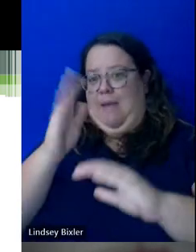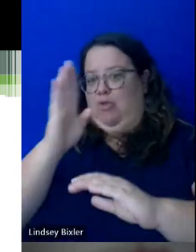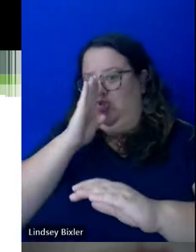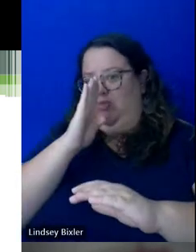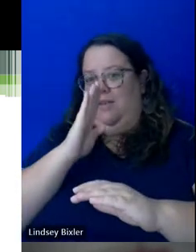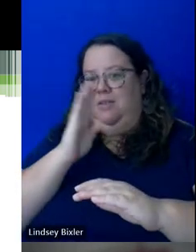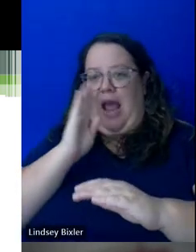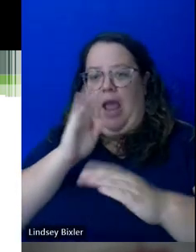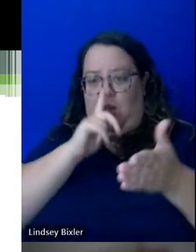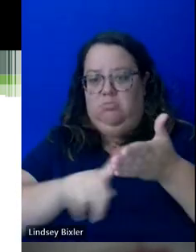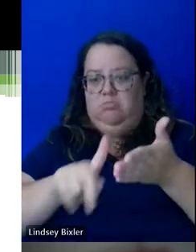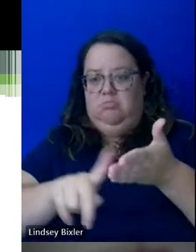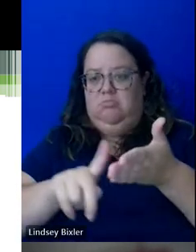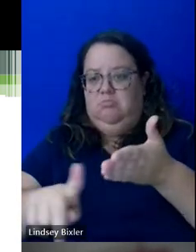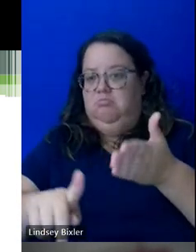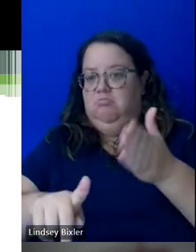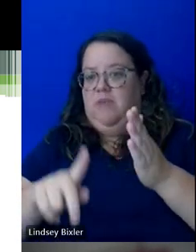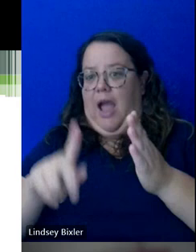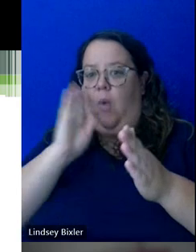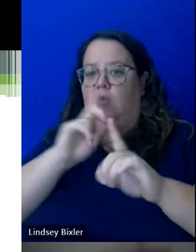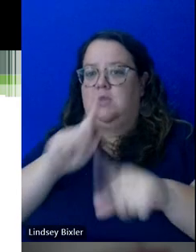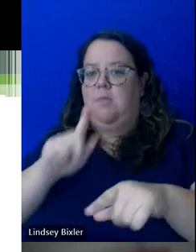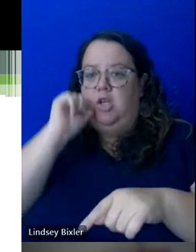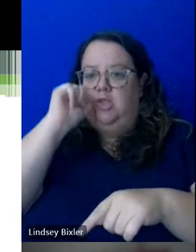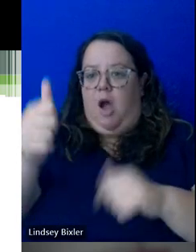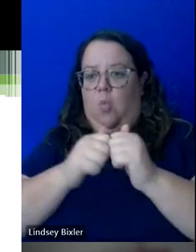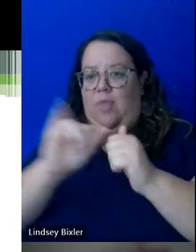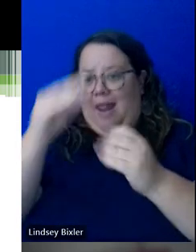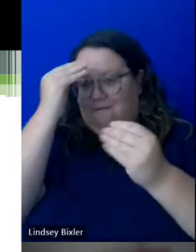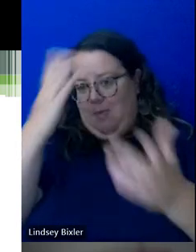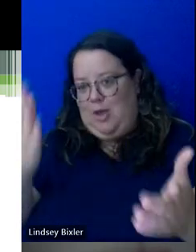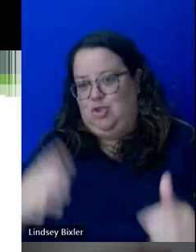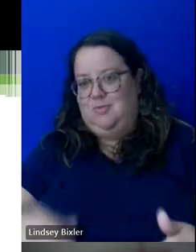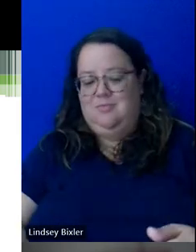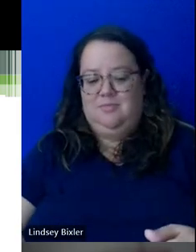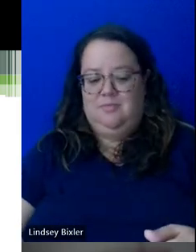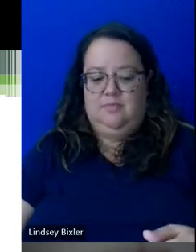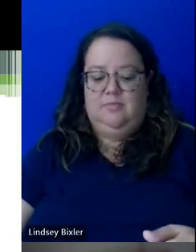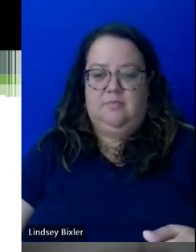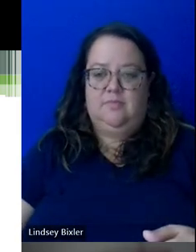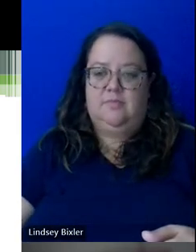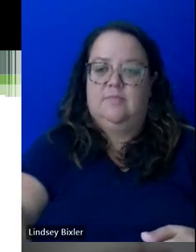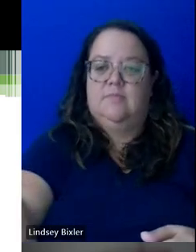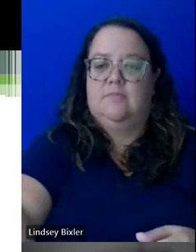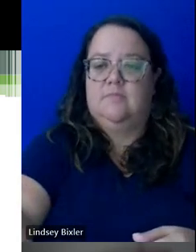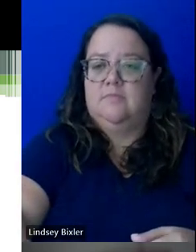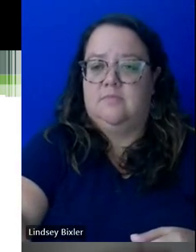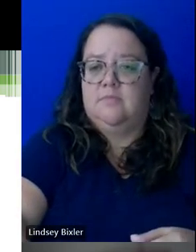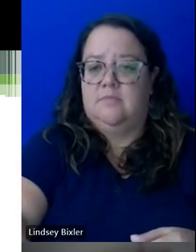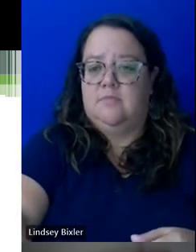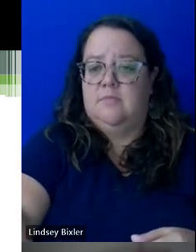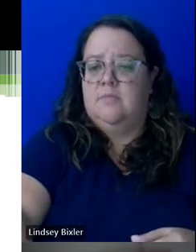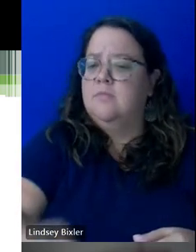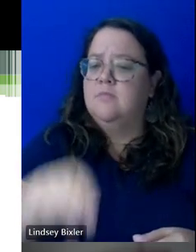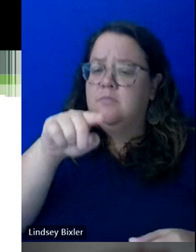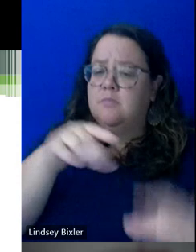look into that for you, and I'll get back to you tomorrow. I'll tomorrow with that information. And is there, relates to this presentation